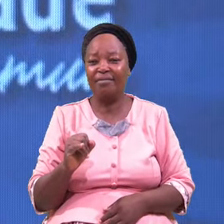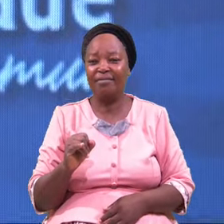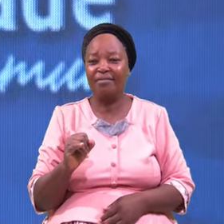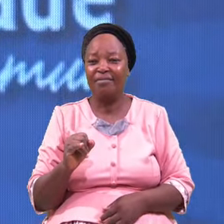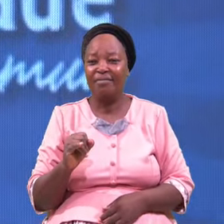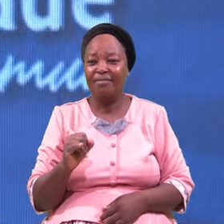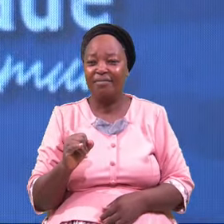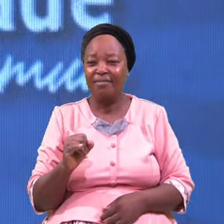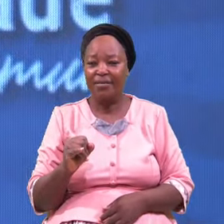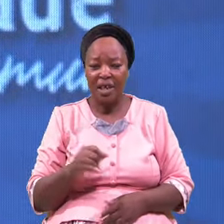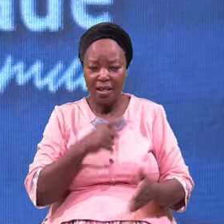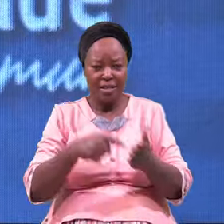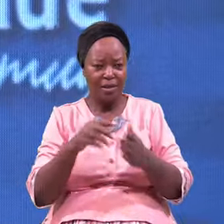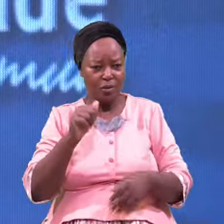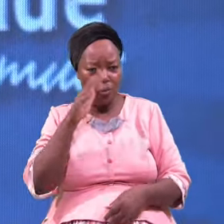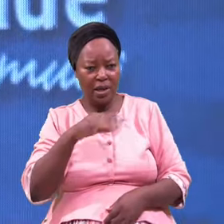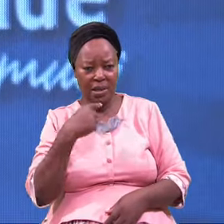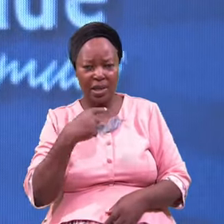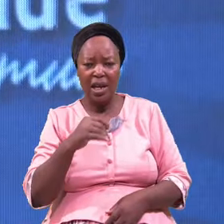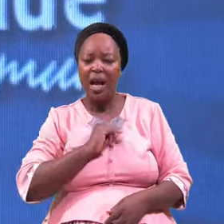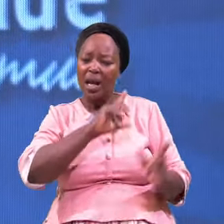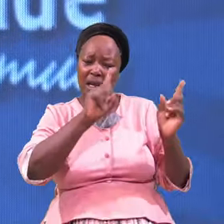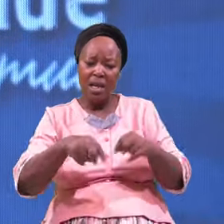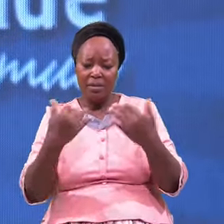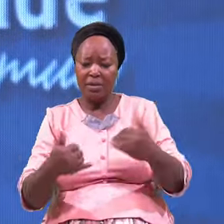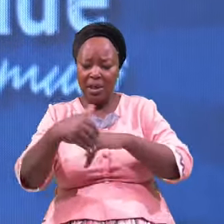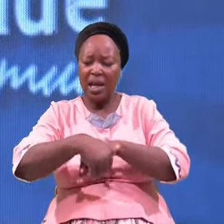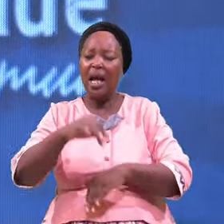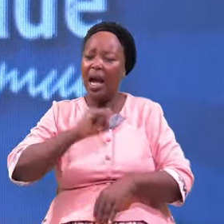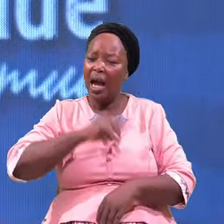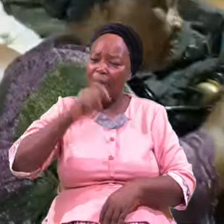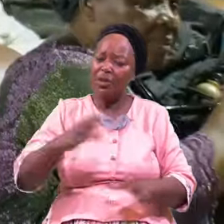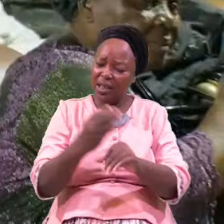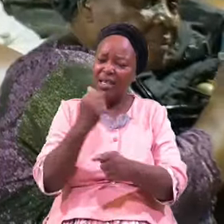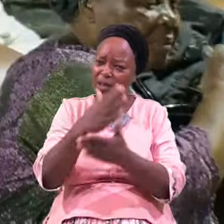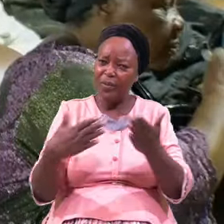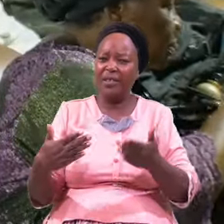This Woman Said I Came Tonight I Must Get Something